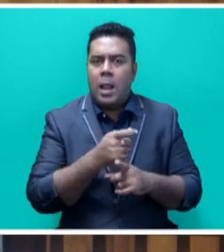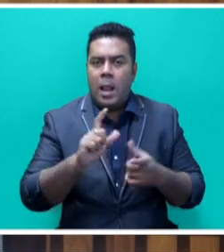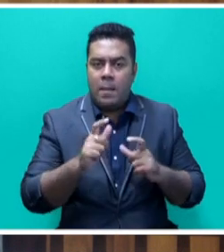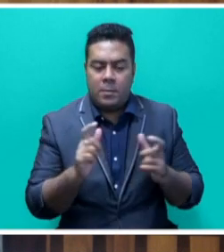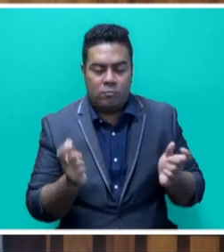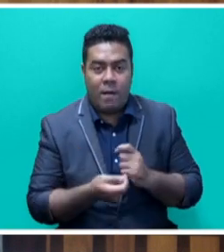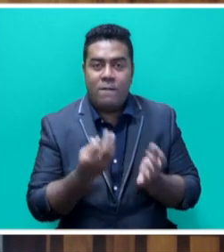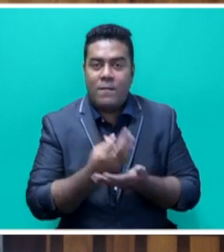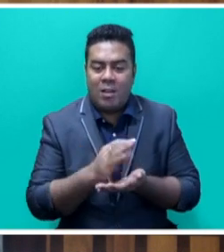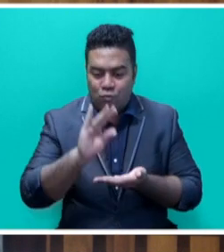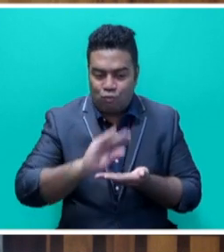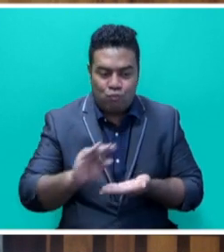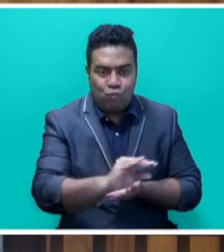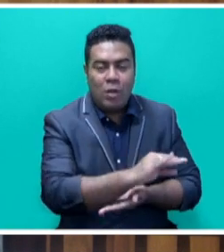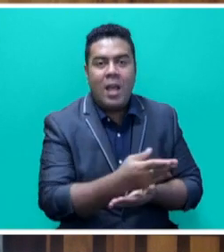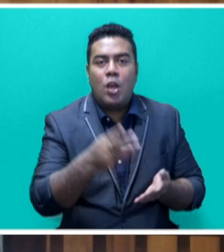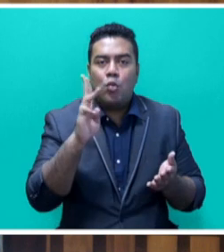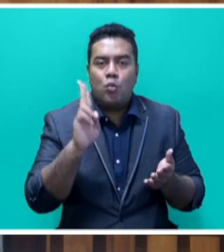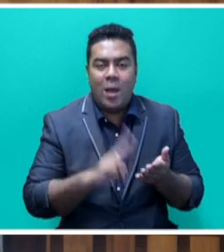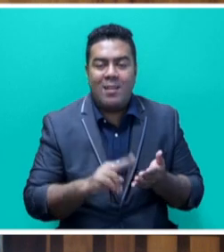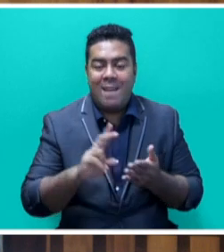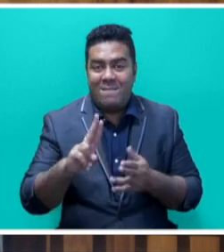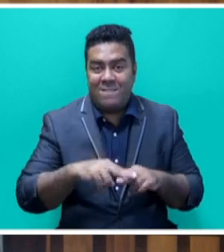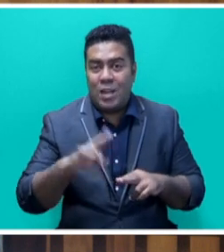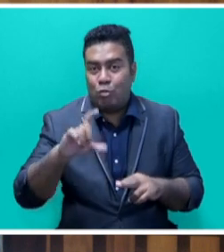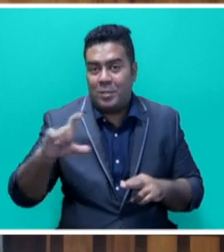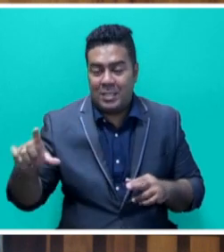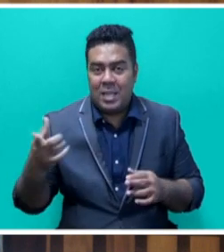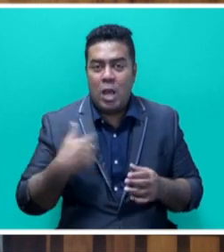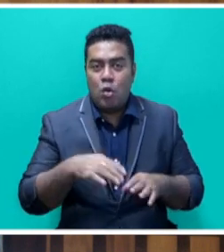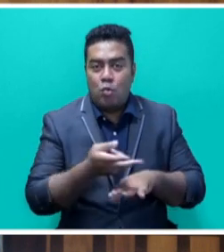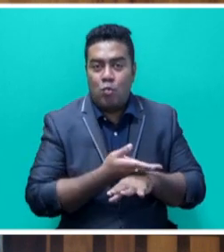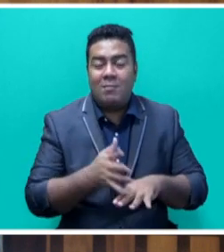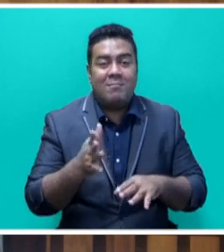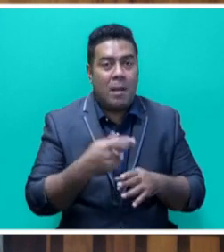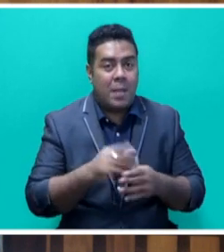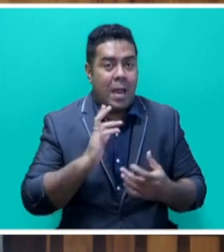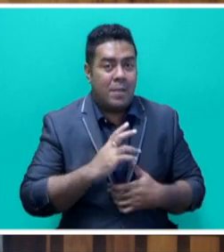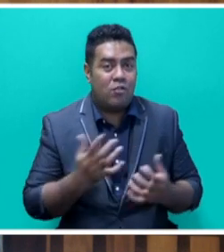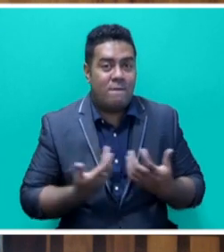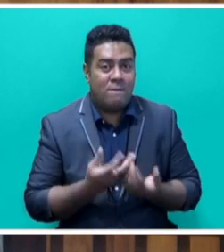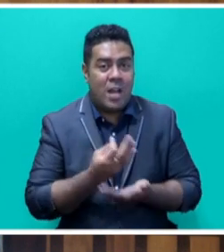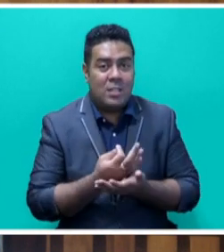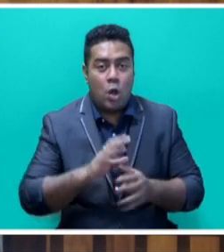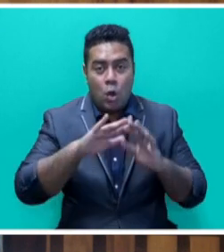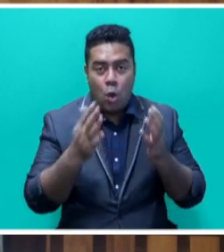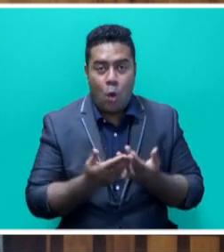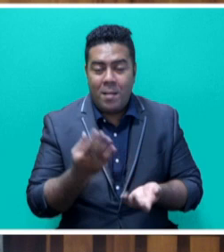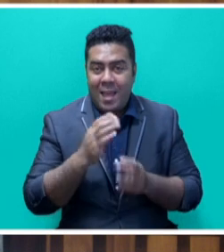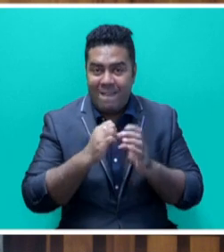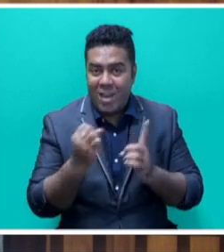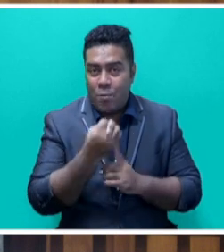financial mechanisms under UNFCCC, such as the Green Climate Fund, Adaptation Fund, Global Environment Facility, and